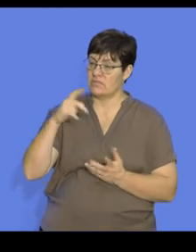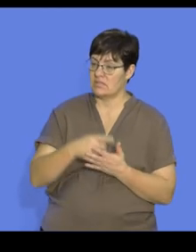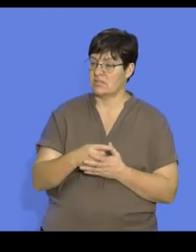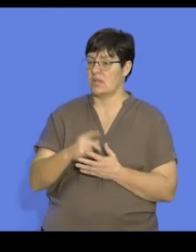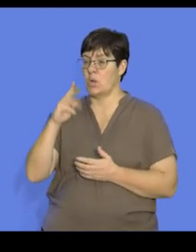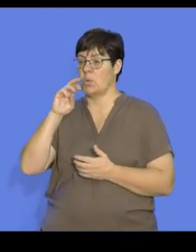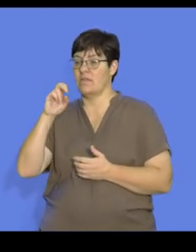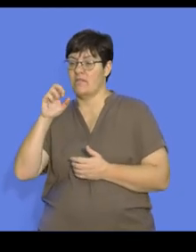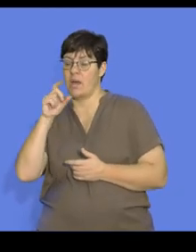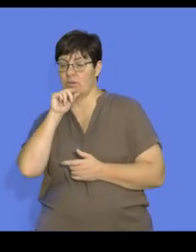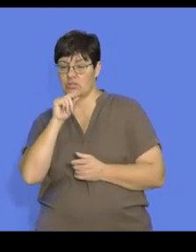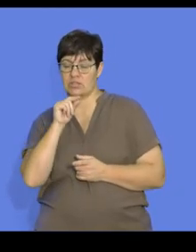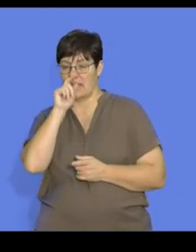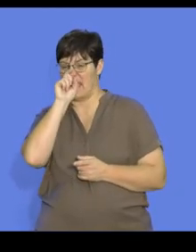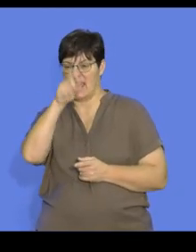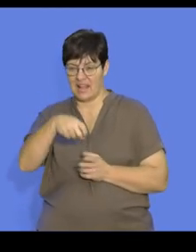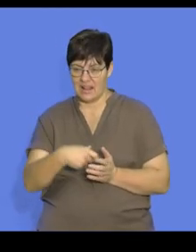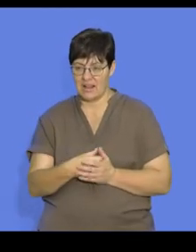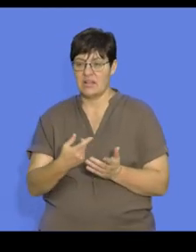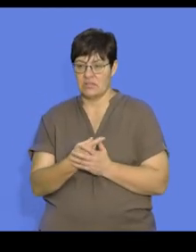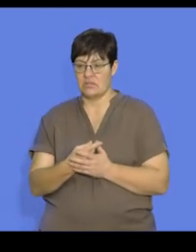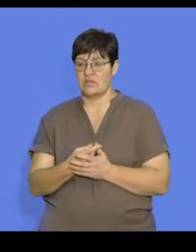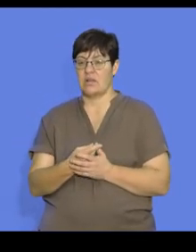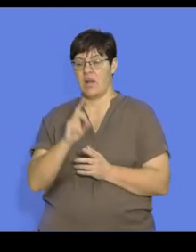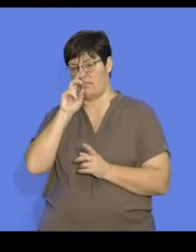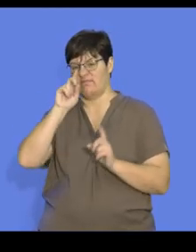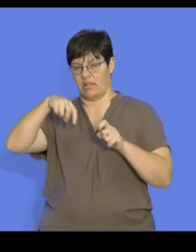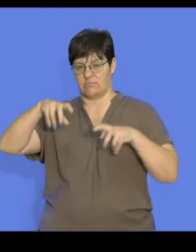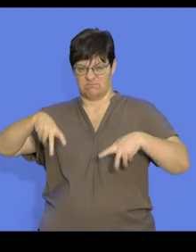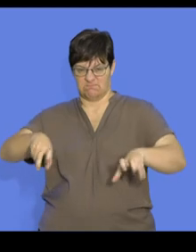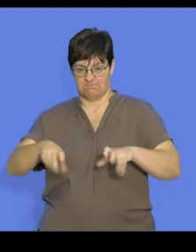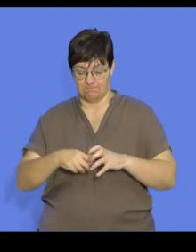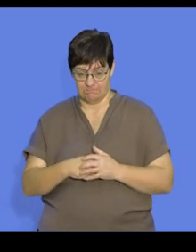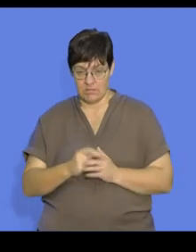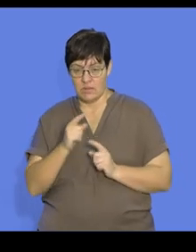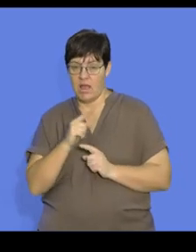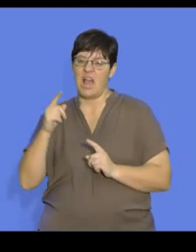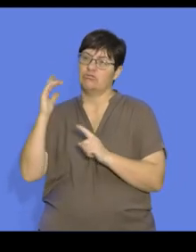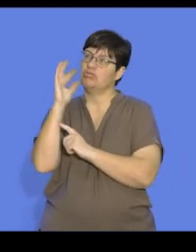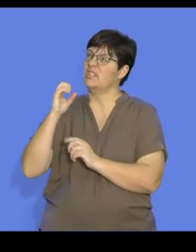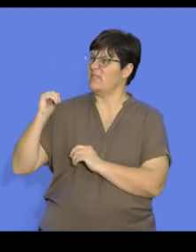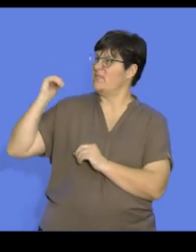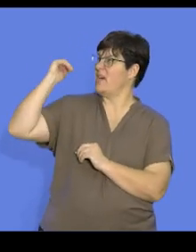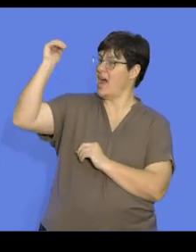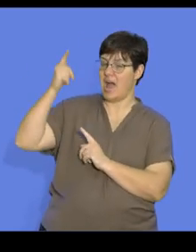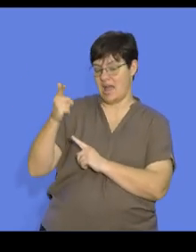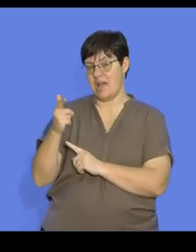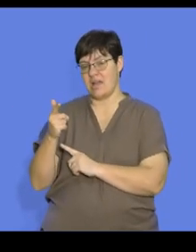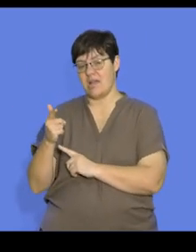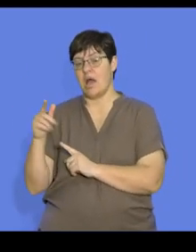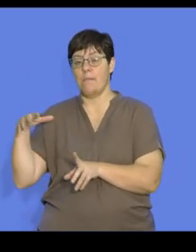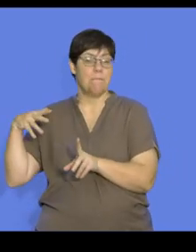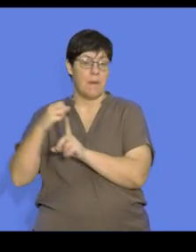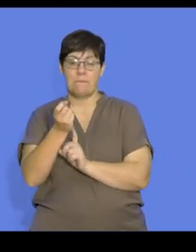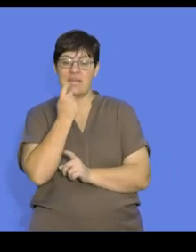the doves, the weaver birds, your eagles, as well as your falcons. So these perch high up in trees away